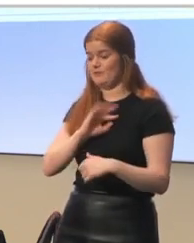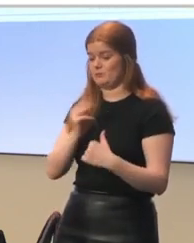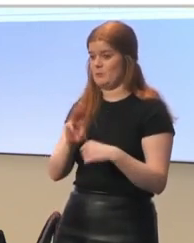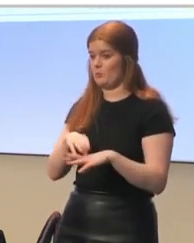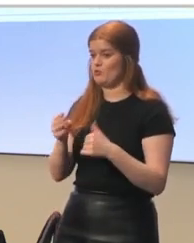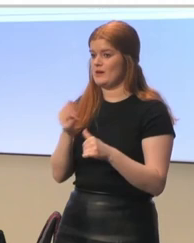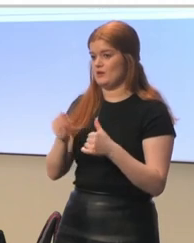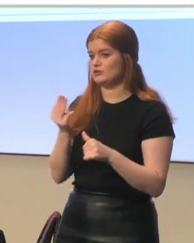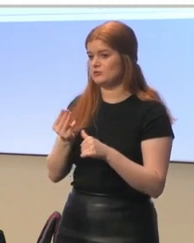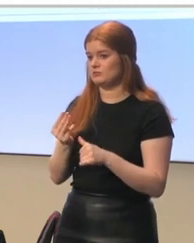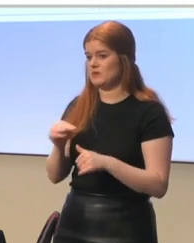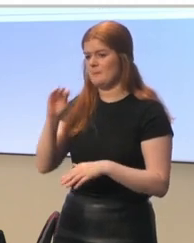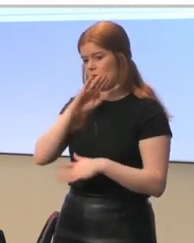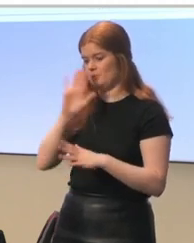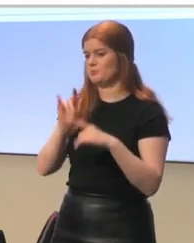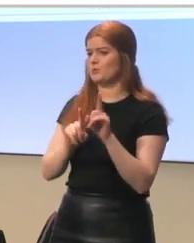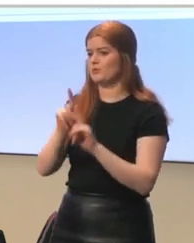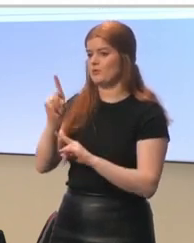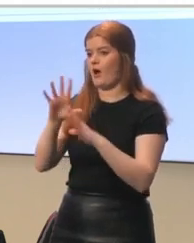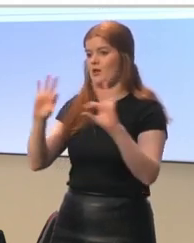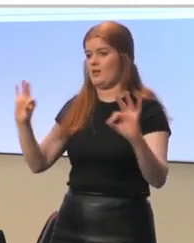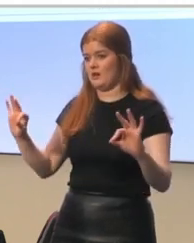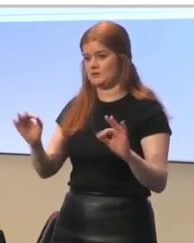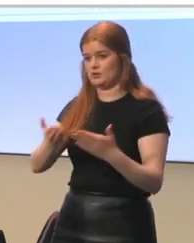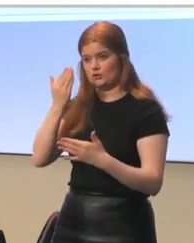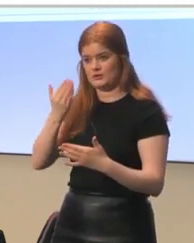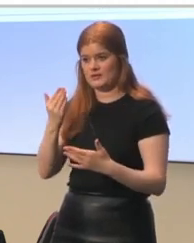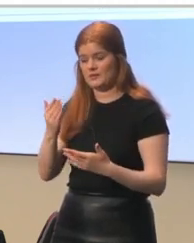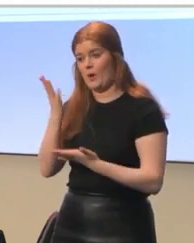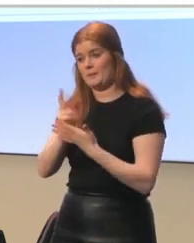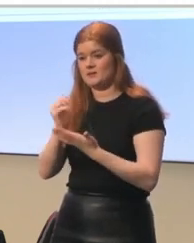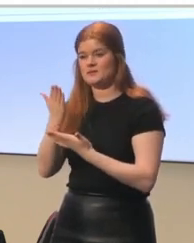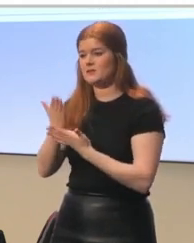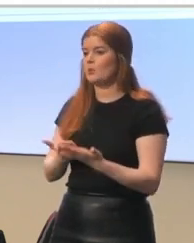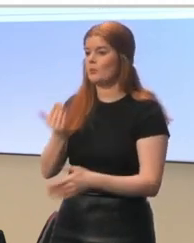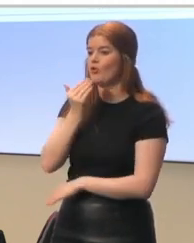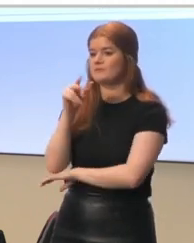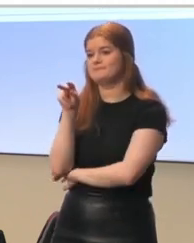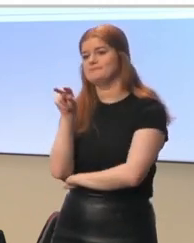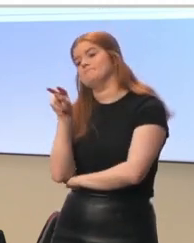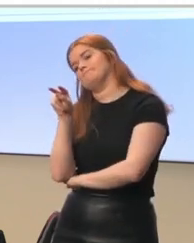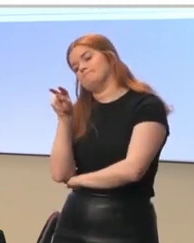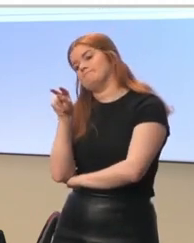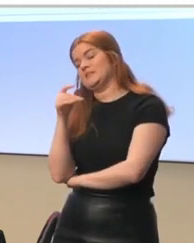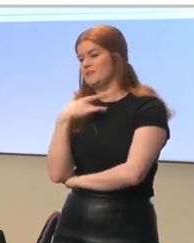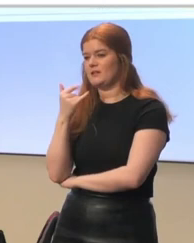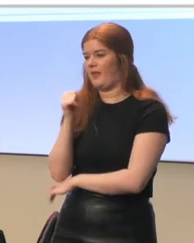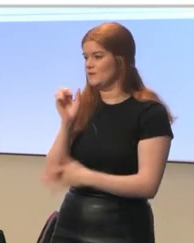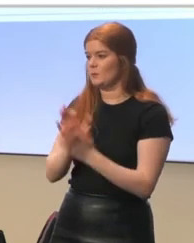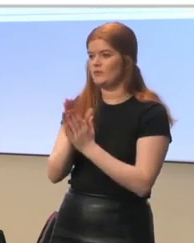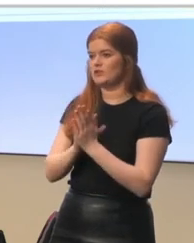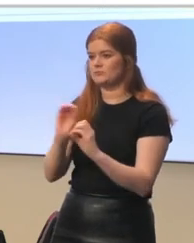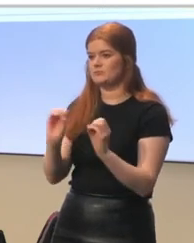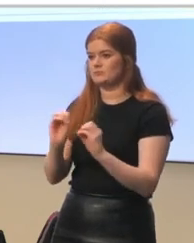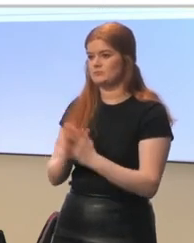They said it's important to improve online lessons. They felt boring sometimes, so they were not feeling motivated. Oops,